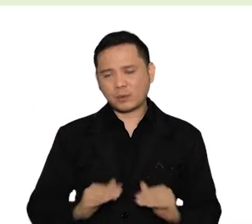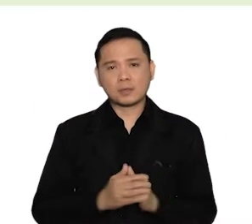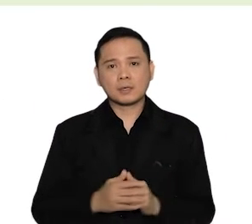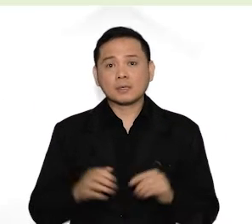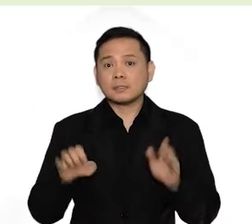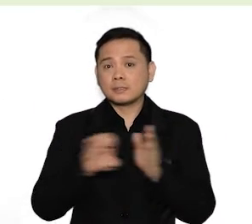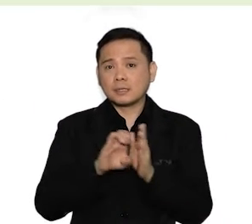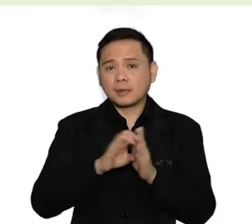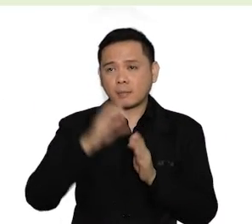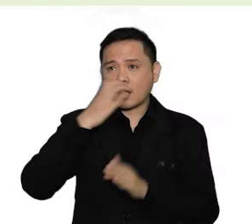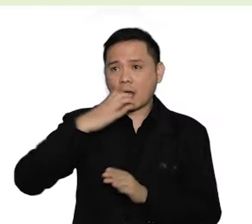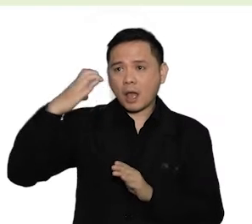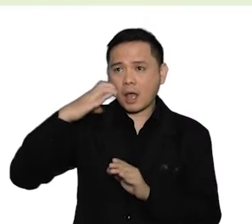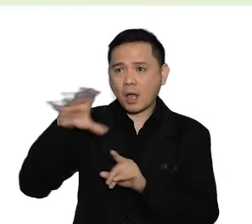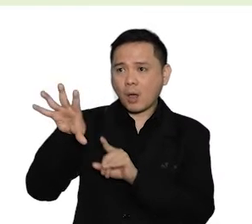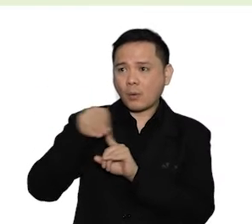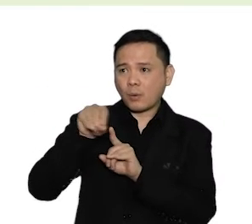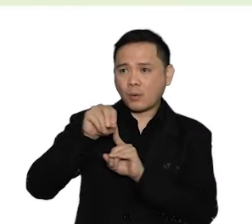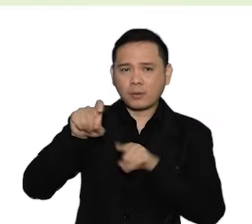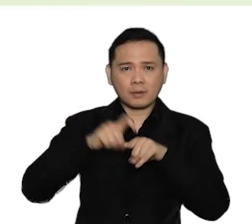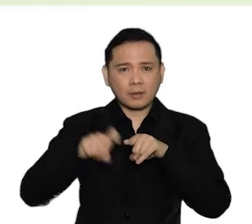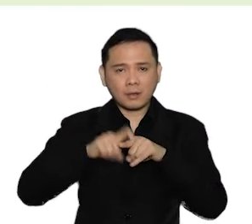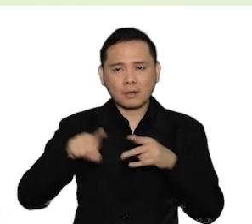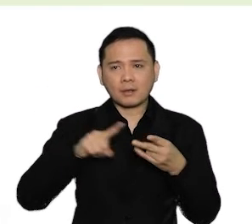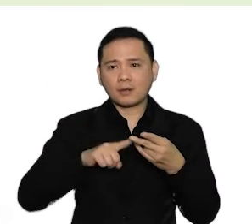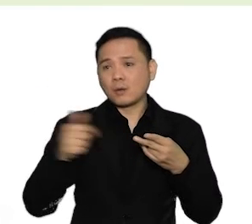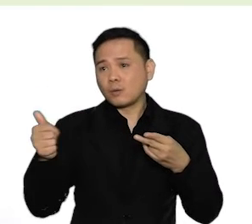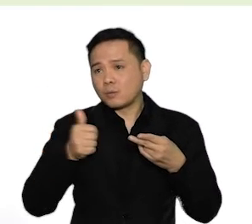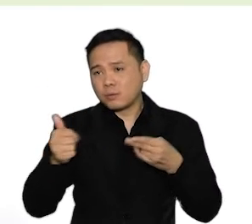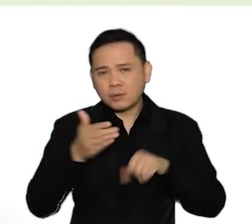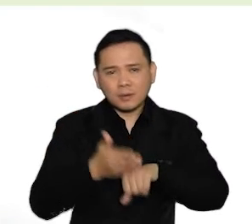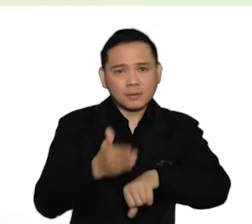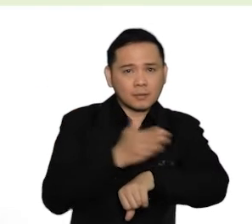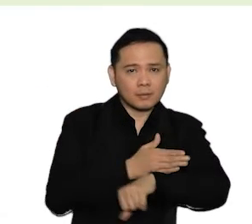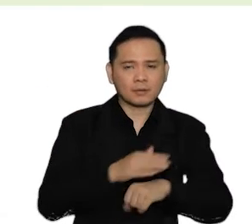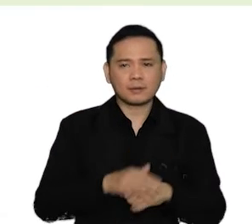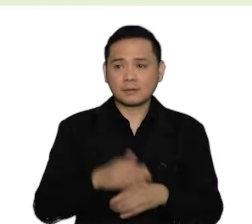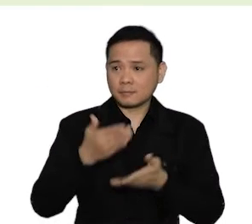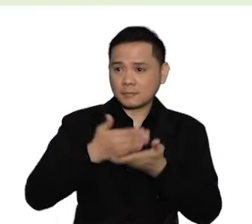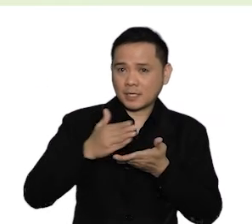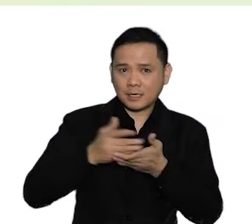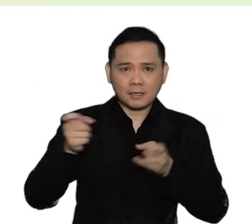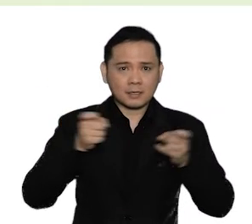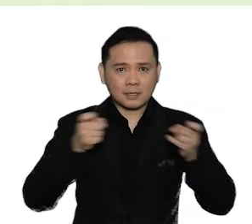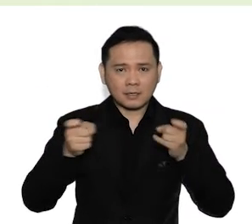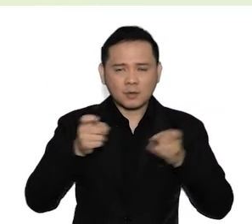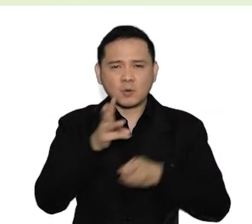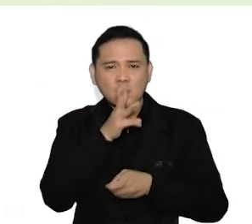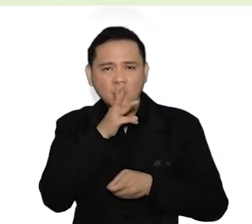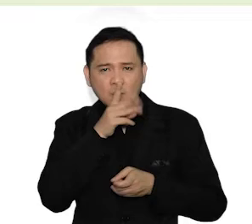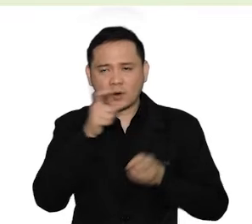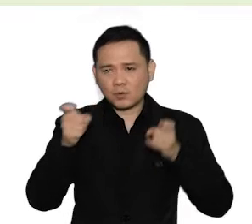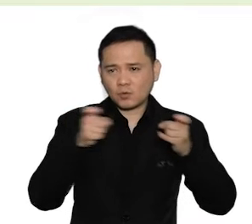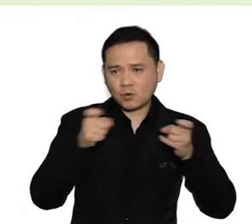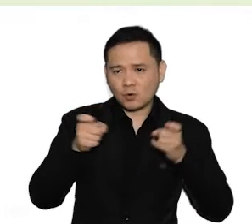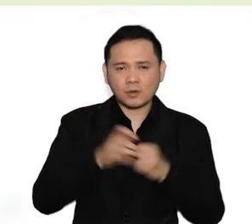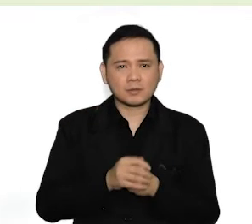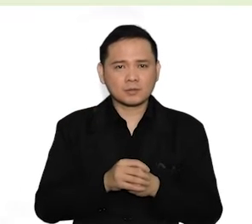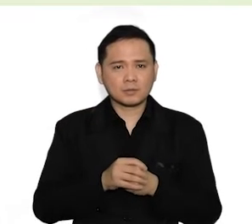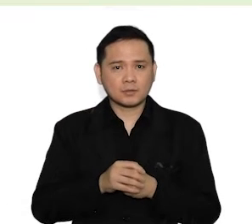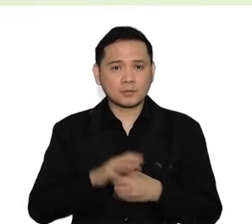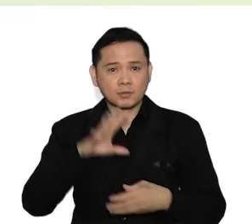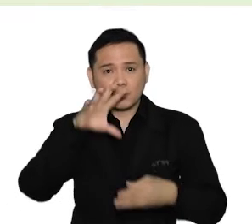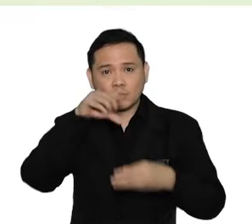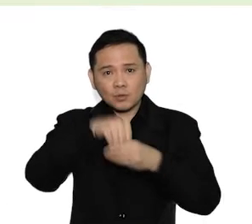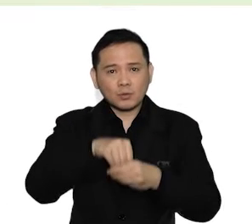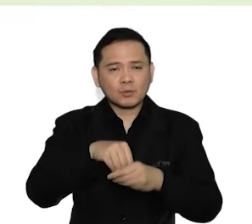Think about solar and mass public transport, solid waste management or wastewater control, and increasing carbon